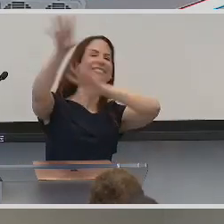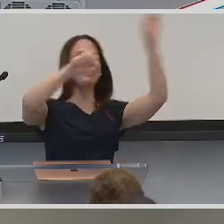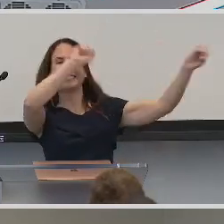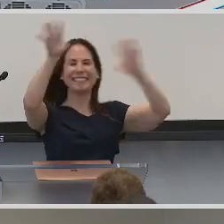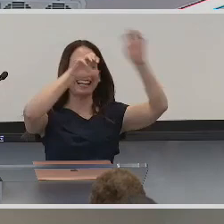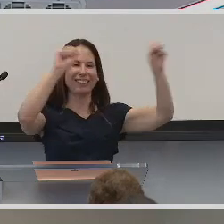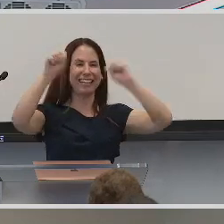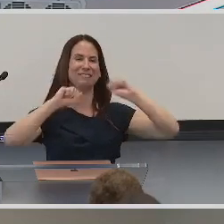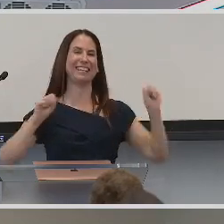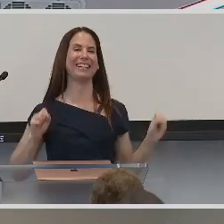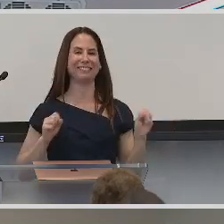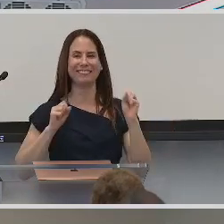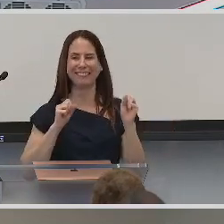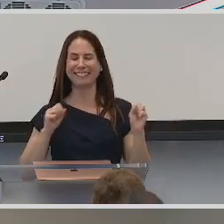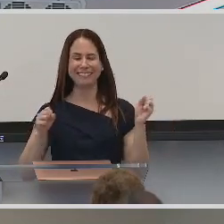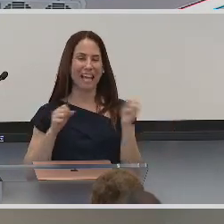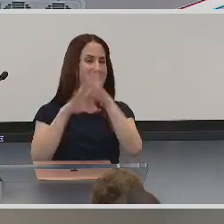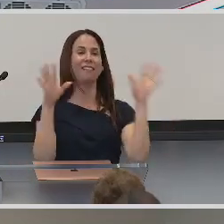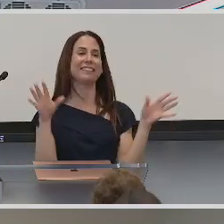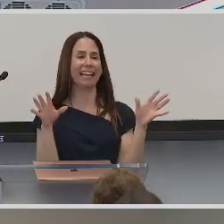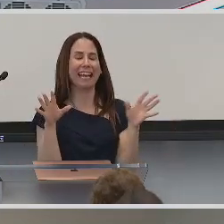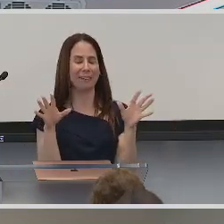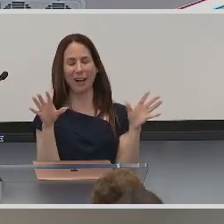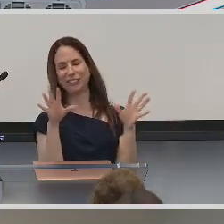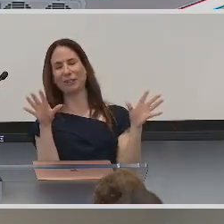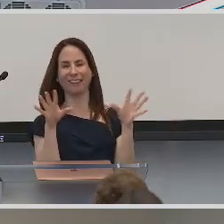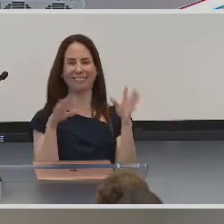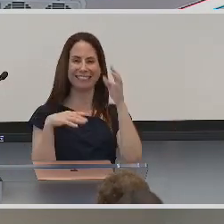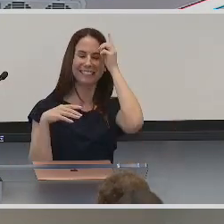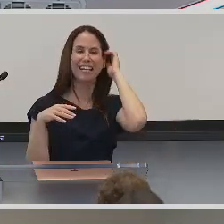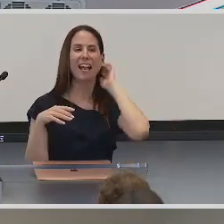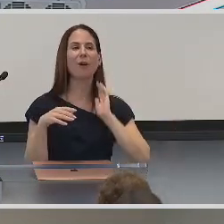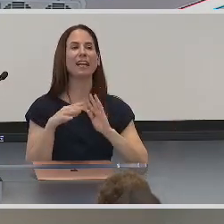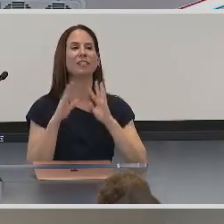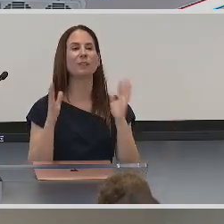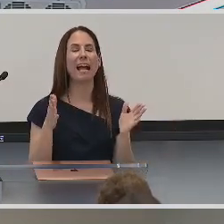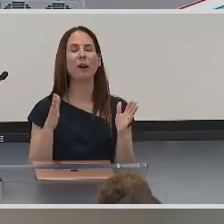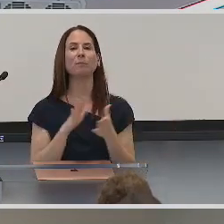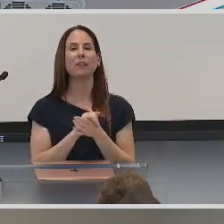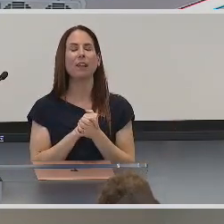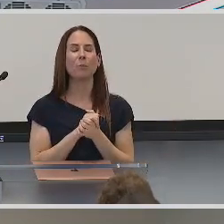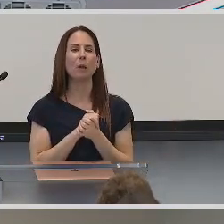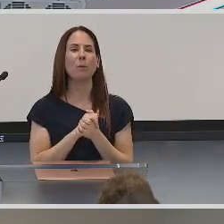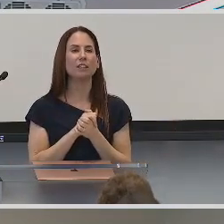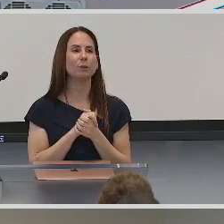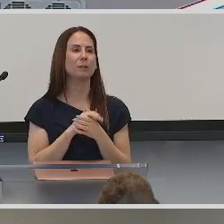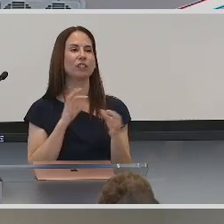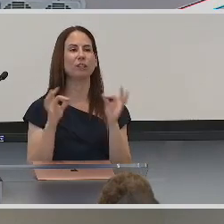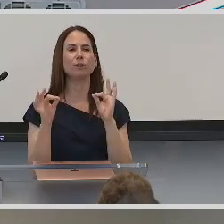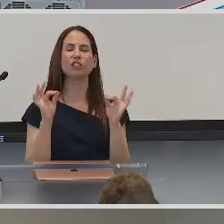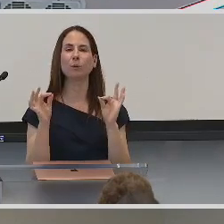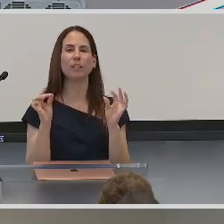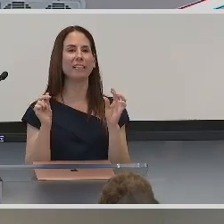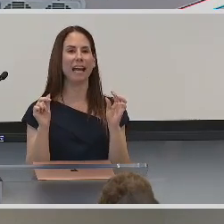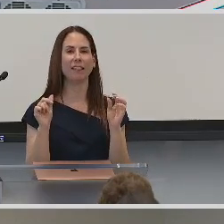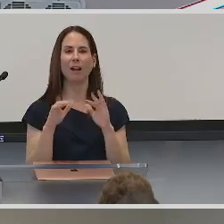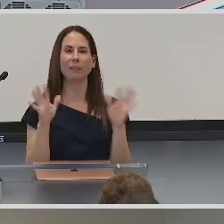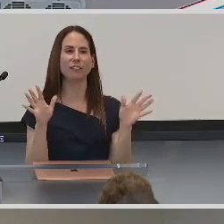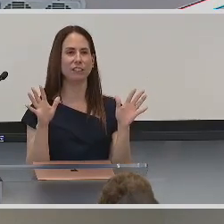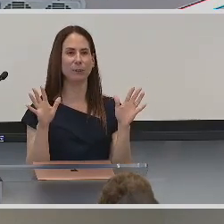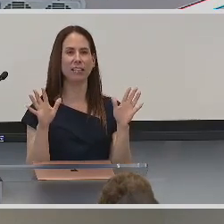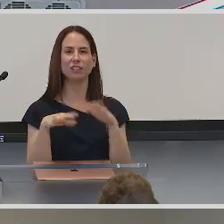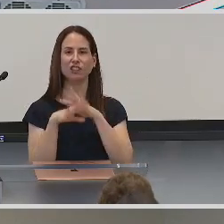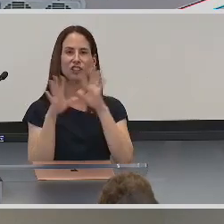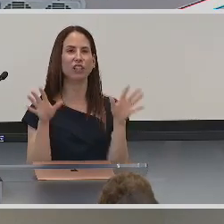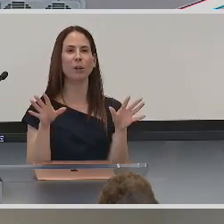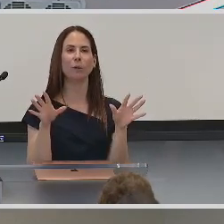I'm seeing everyone signing their names. Awesome. I mean, obviously I can't watch all of this. Okay, so now what I want to do is I'm going to do a short dialogue